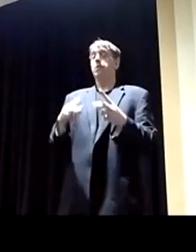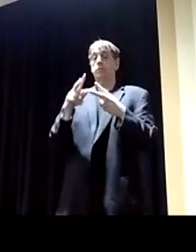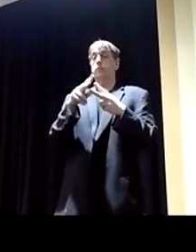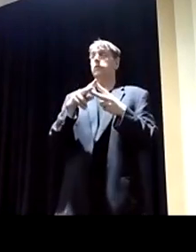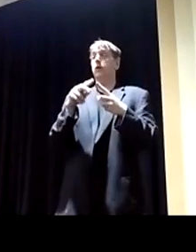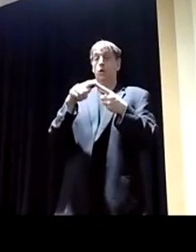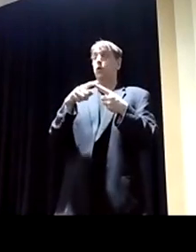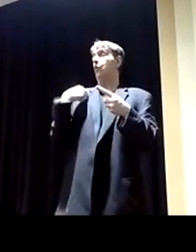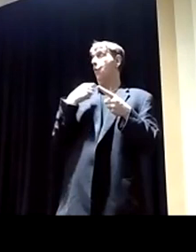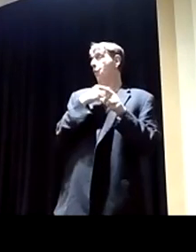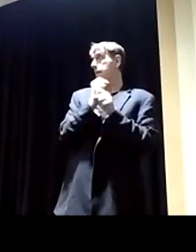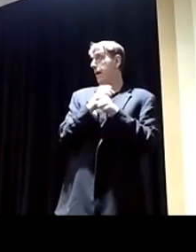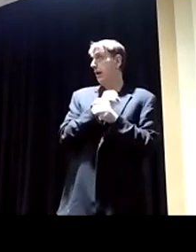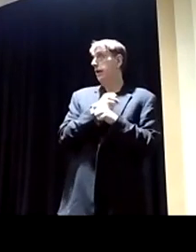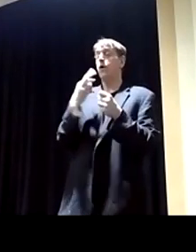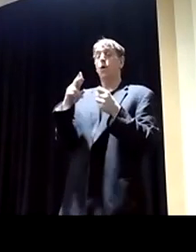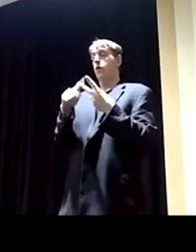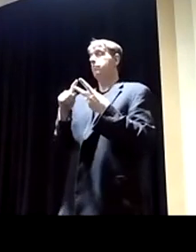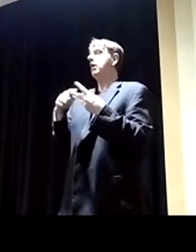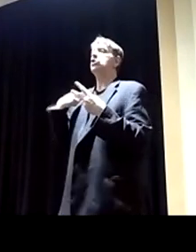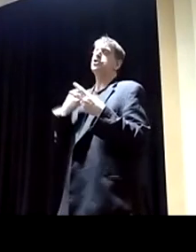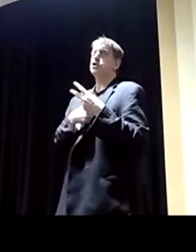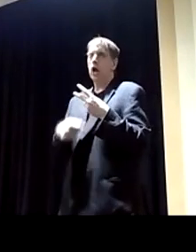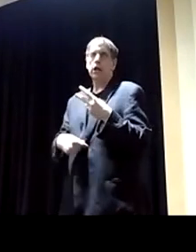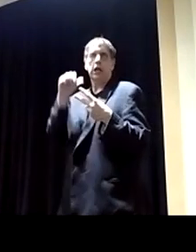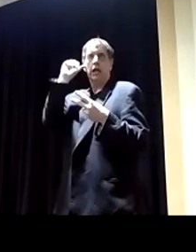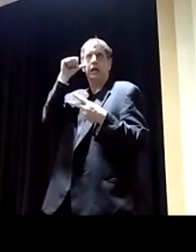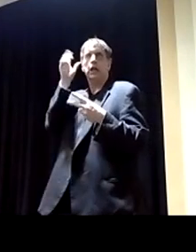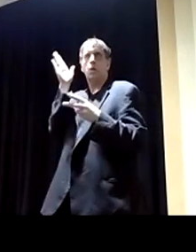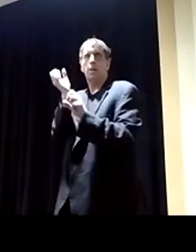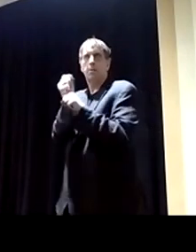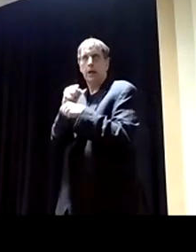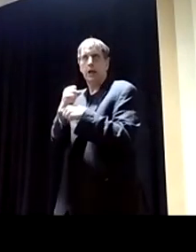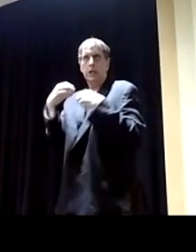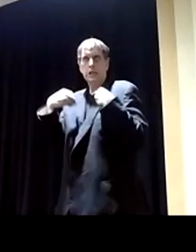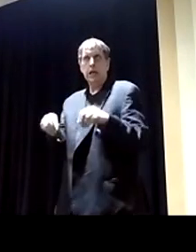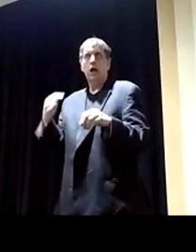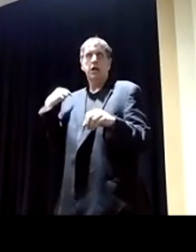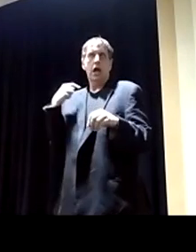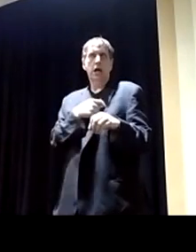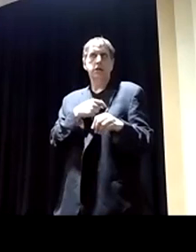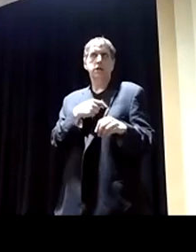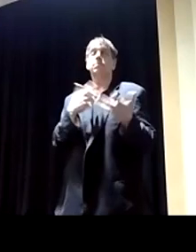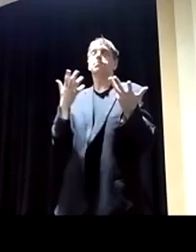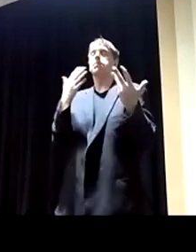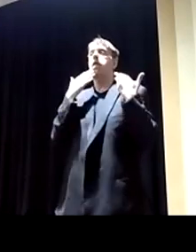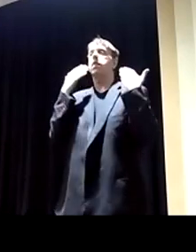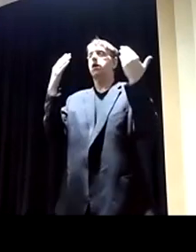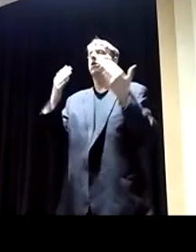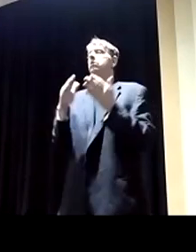or somebody, China or India will create it. And then they just get all our money. Thank you.